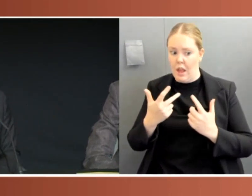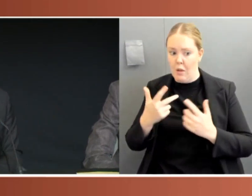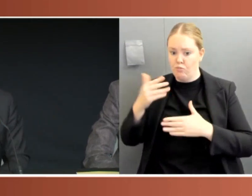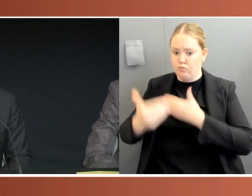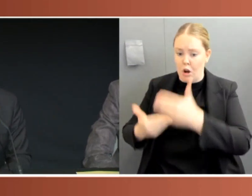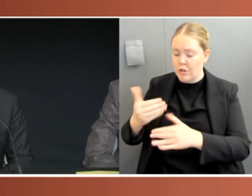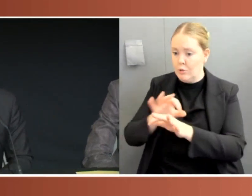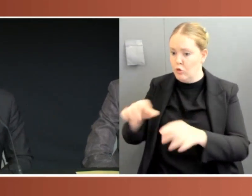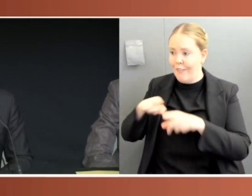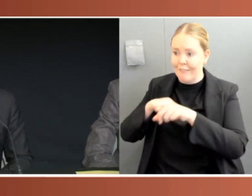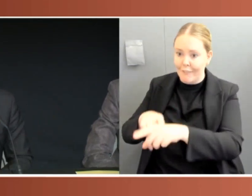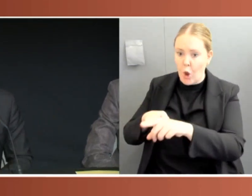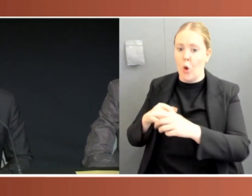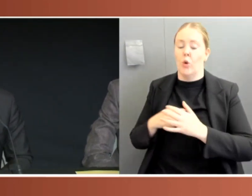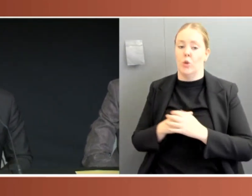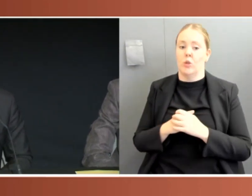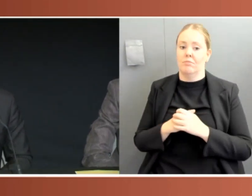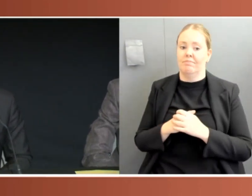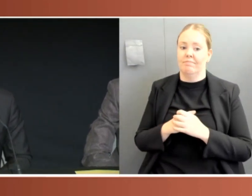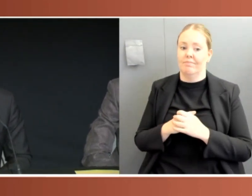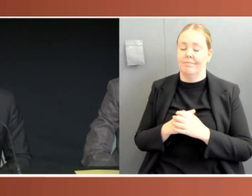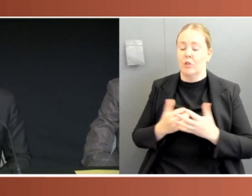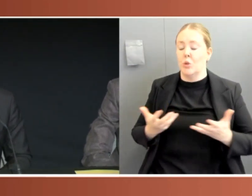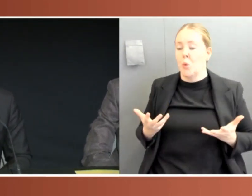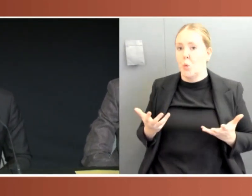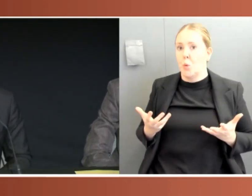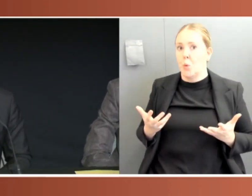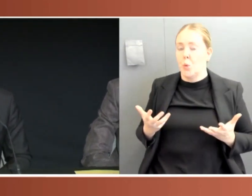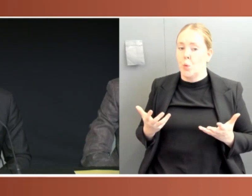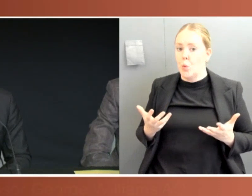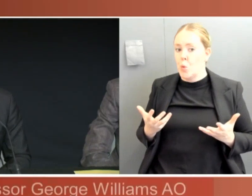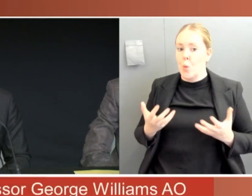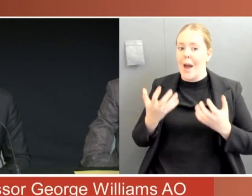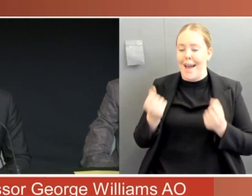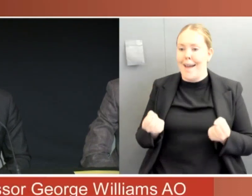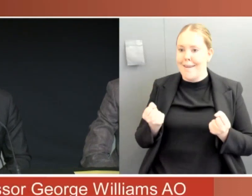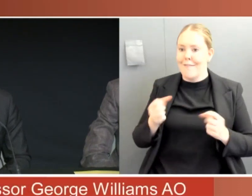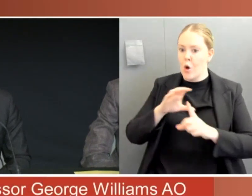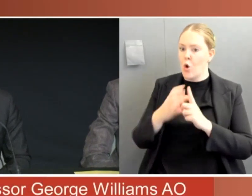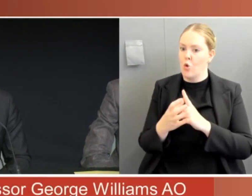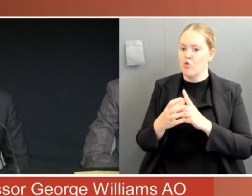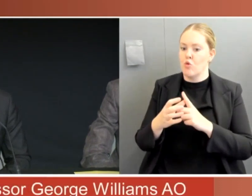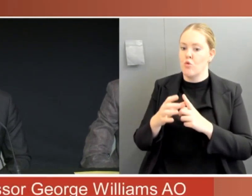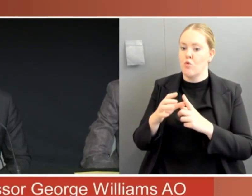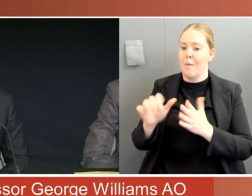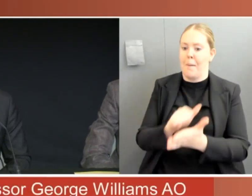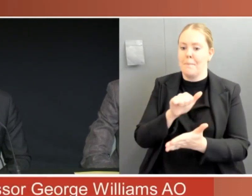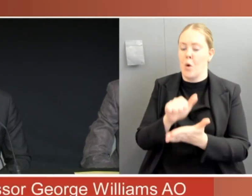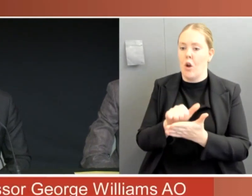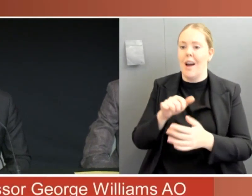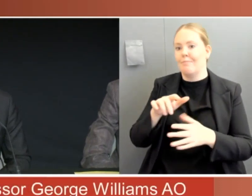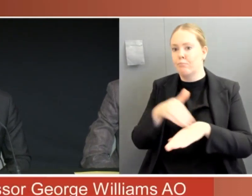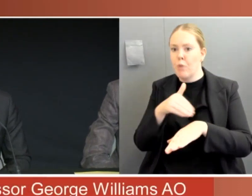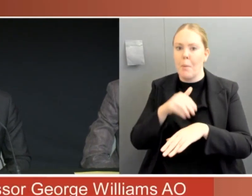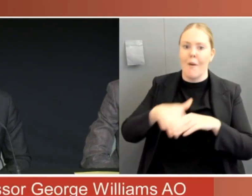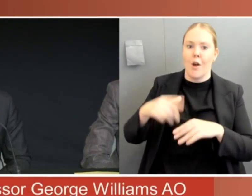multiple ministers. So I'd say there's been quite an endemic cultural problem of not having proper transparency about who's exercising powers at any